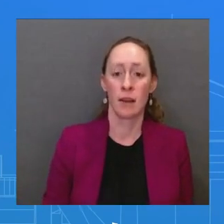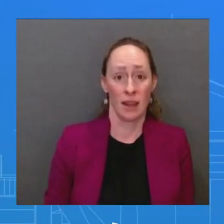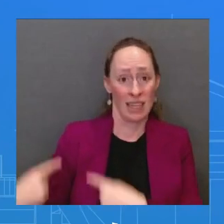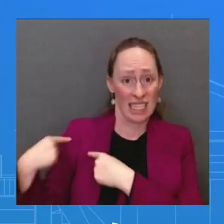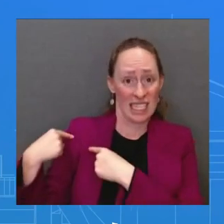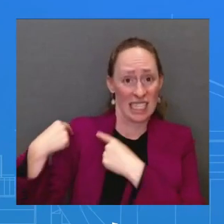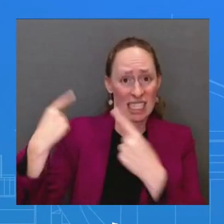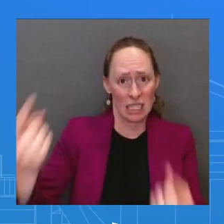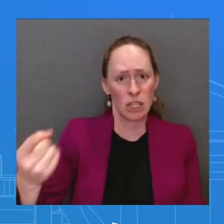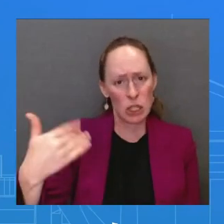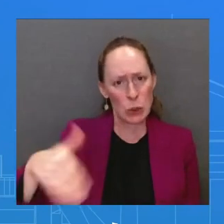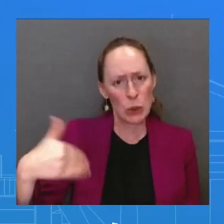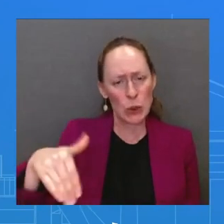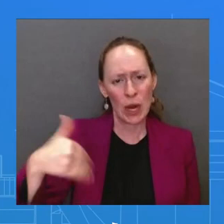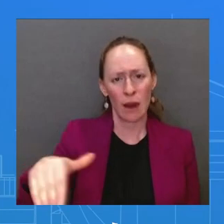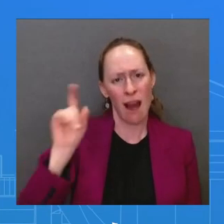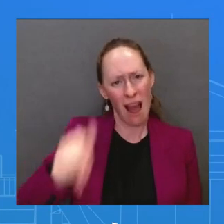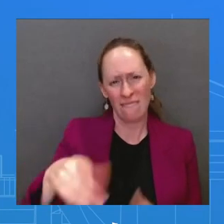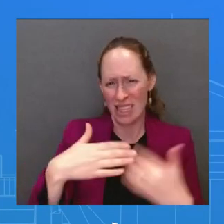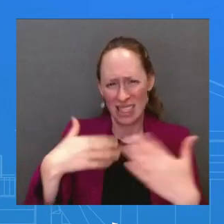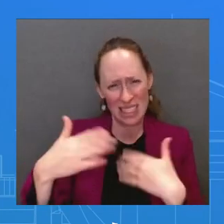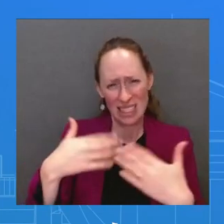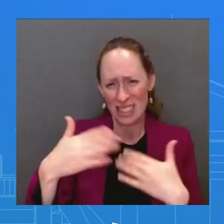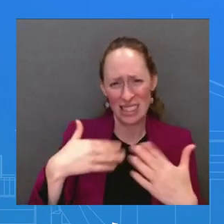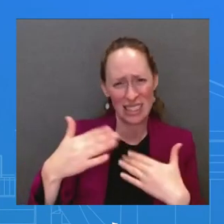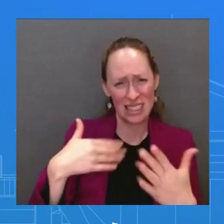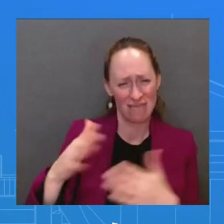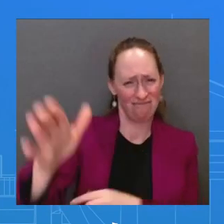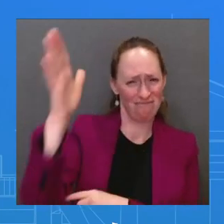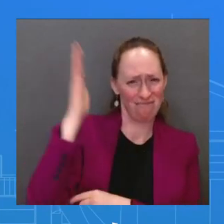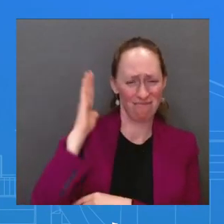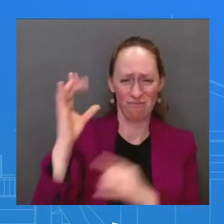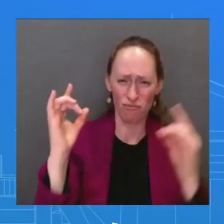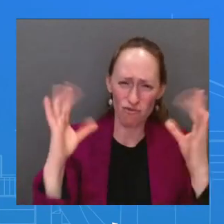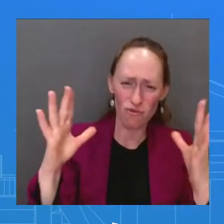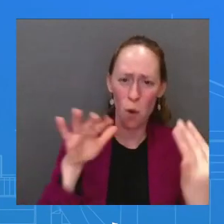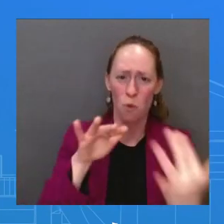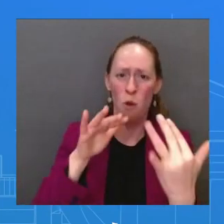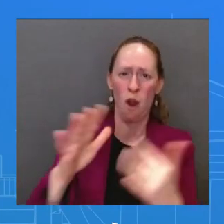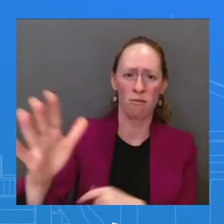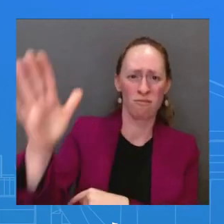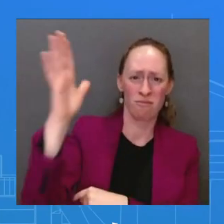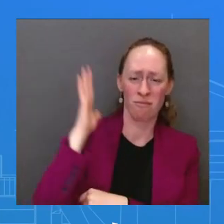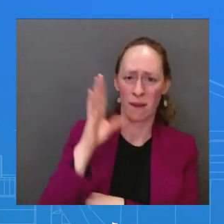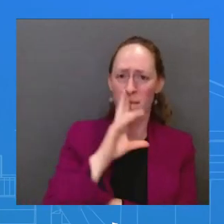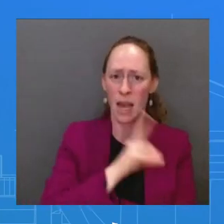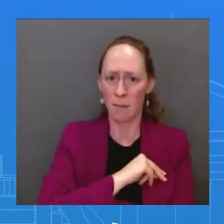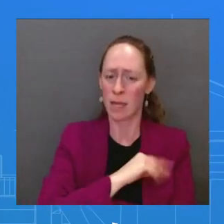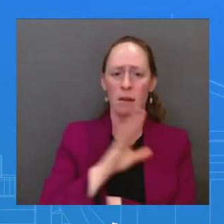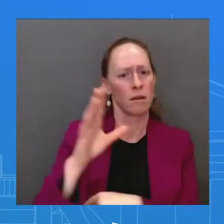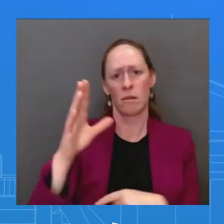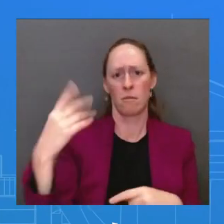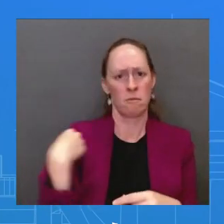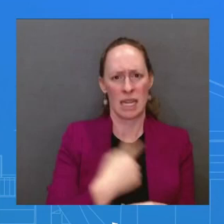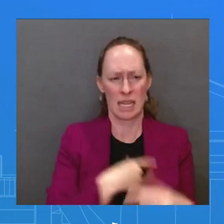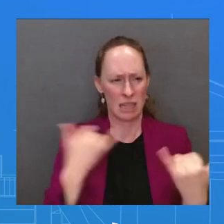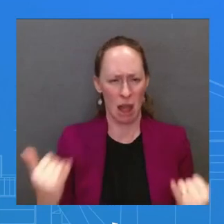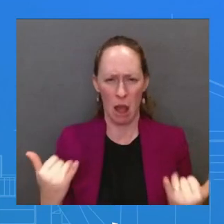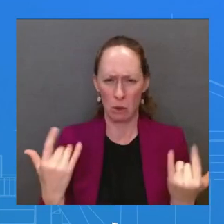promote reconciliation, with our service members and our veterans lighting the way – work that is dear to the President's heart,